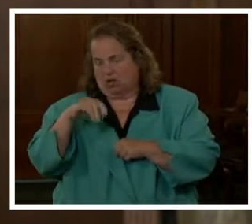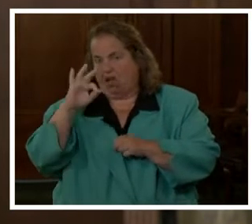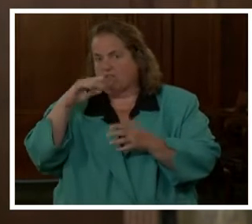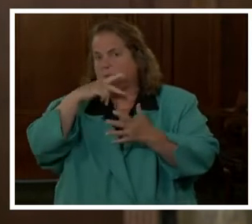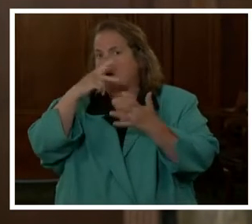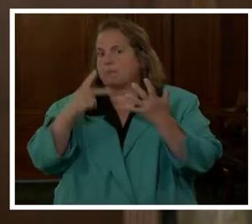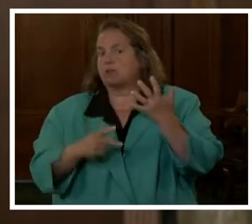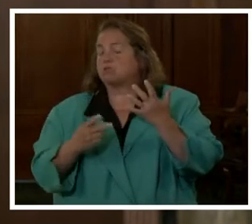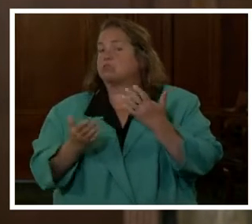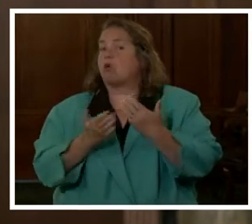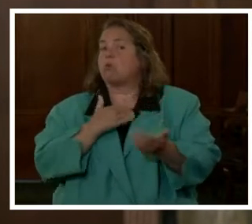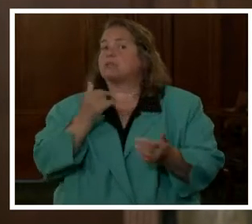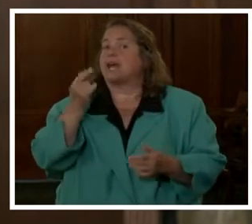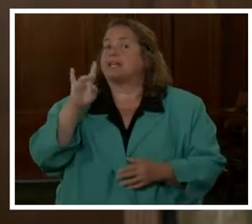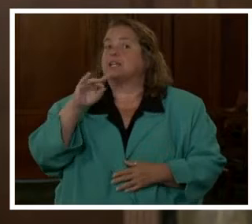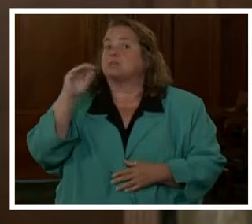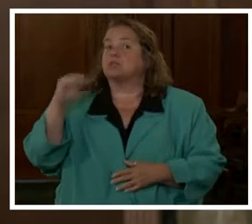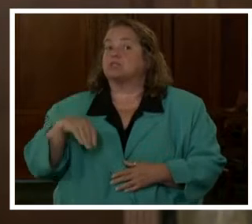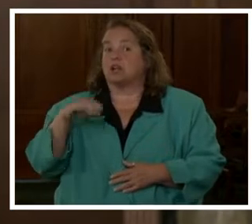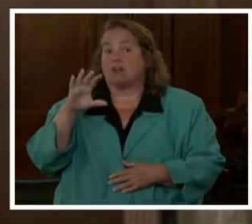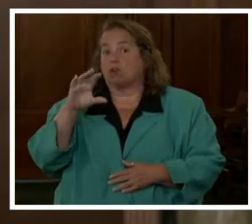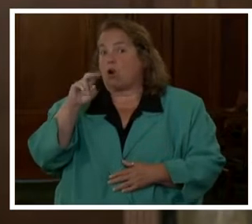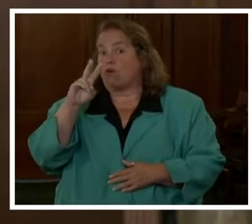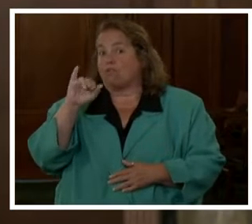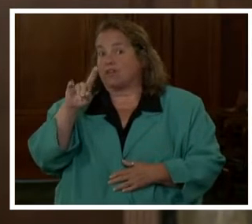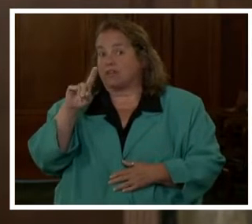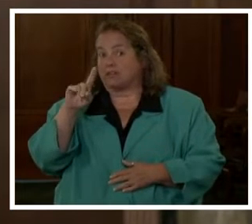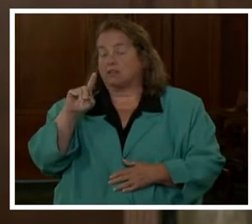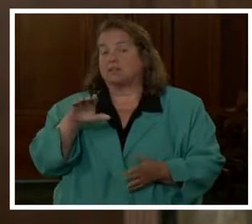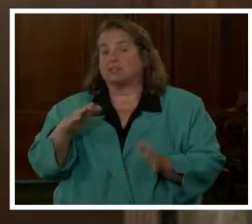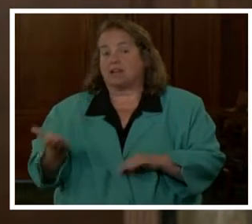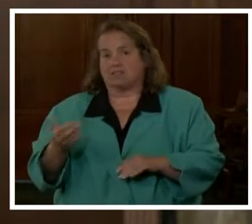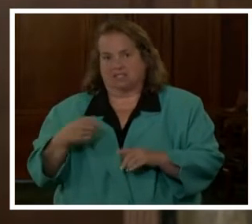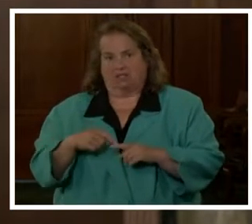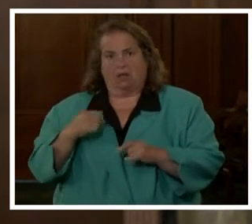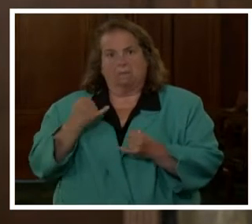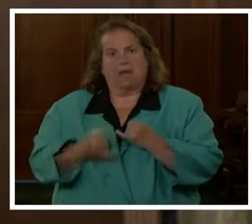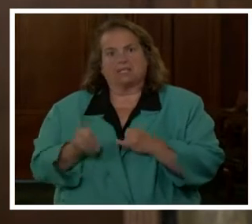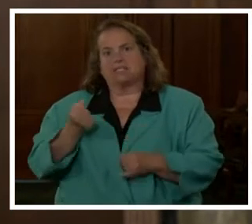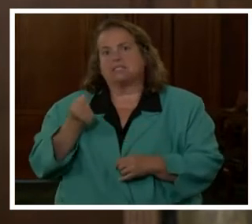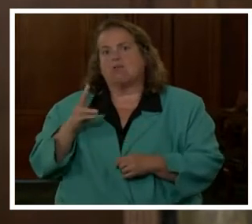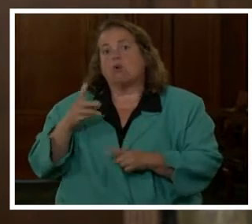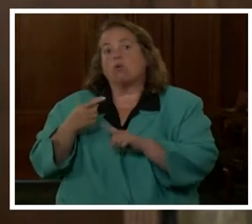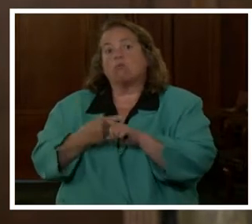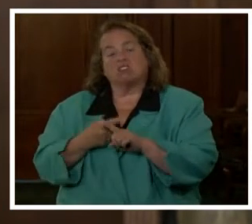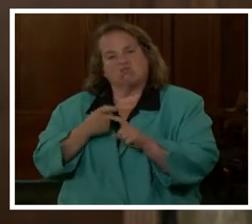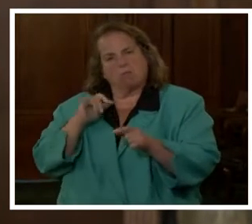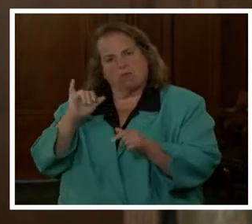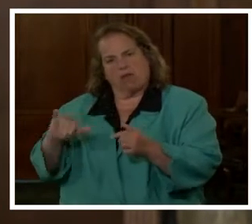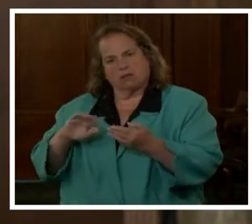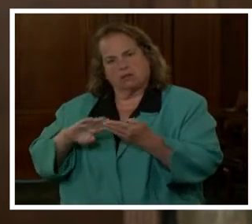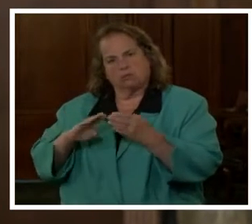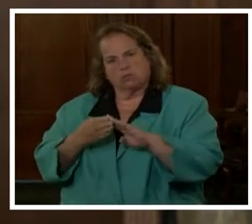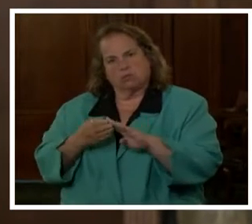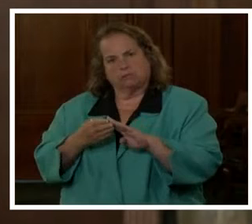18% of COVID-19 deaths over the past several months have been from that same community.